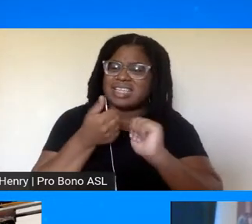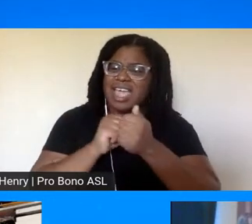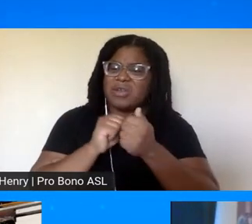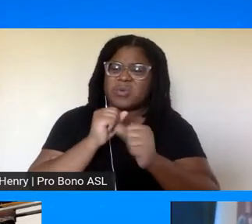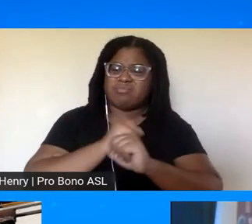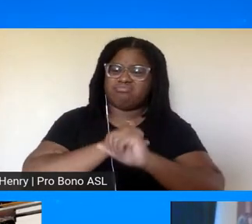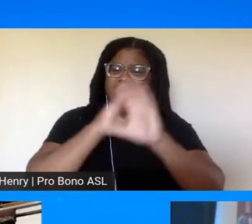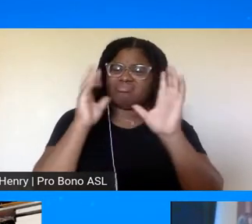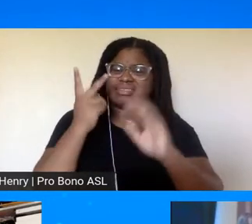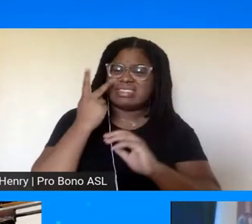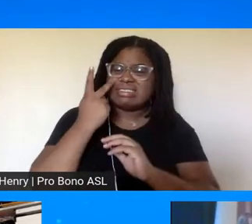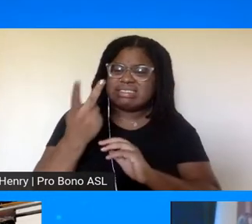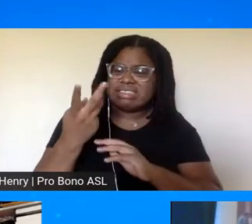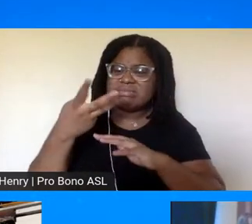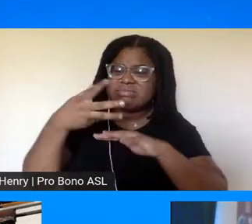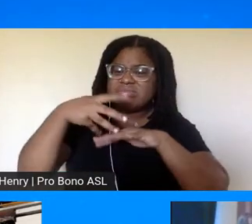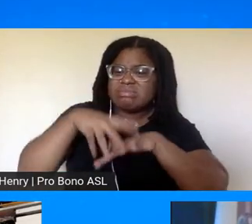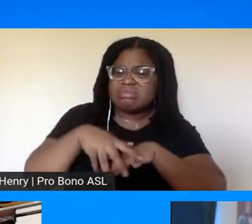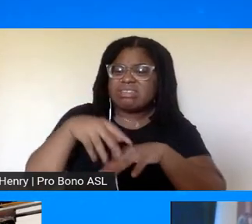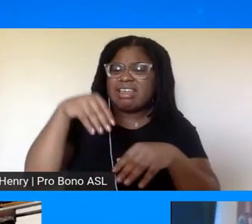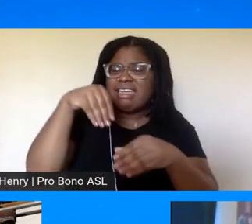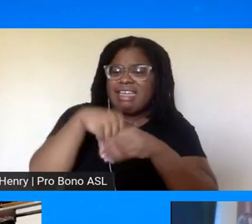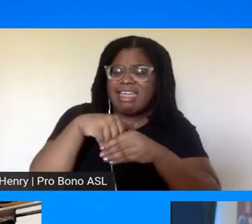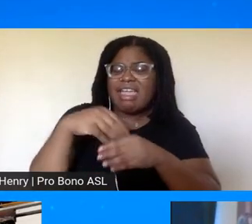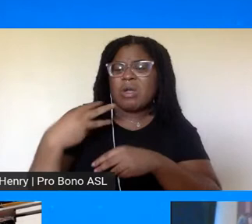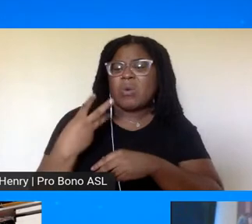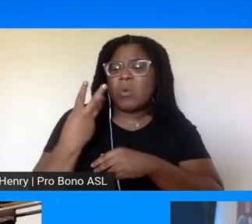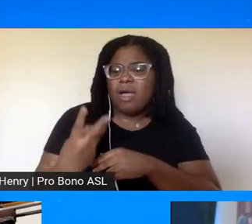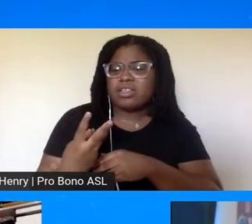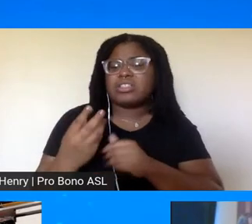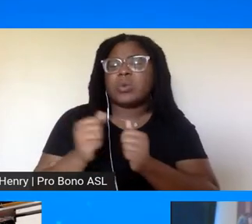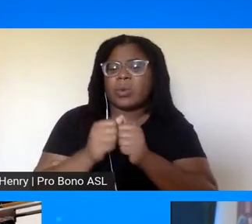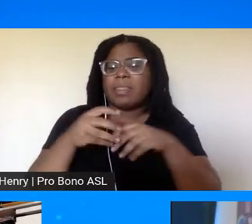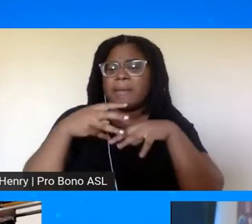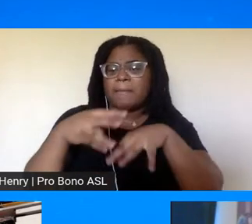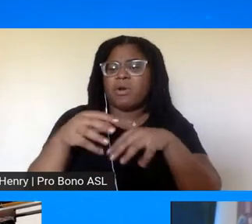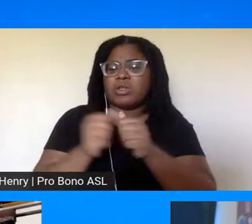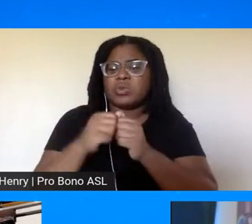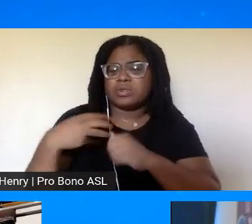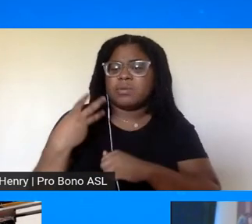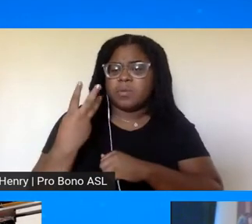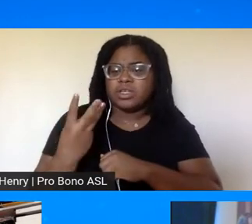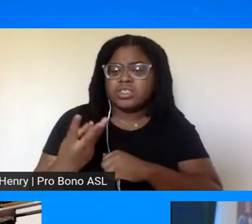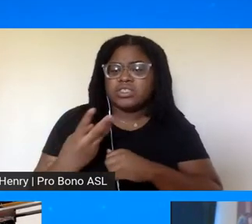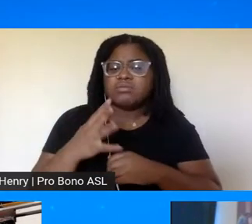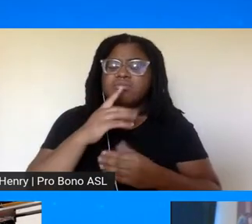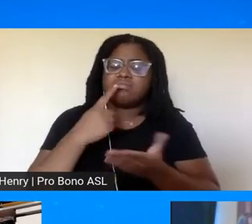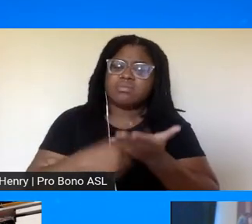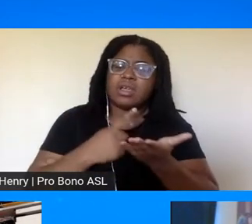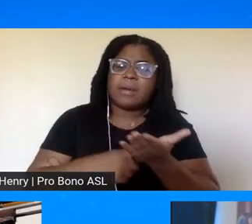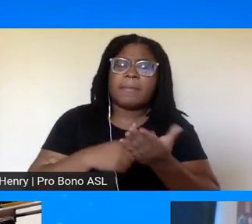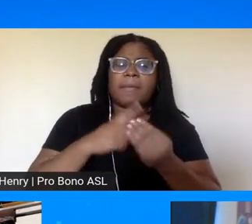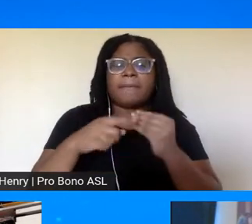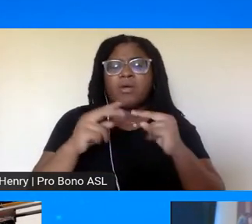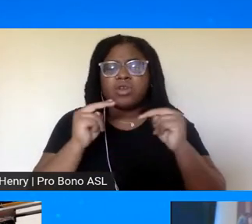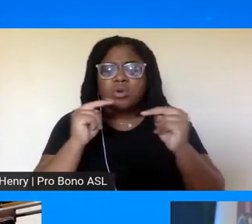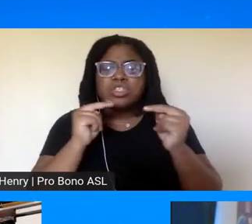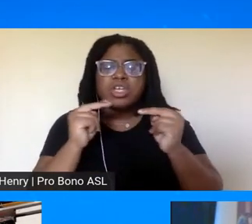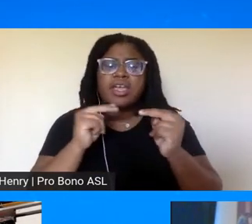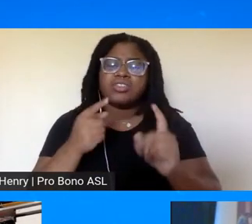integrated in washington with the march on washington as we talked about negotiation and direct action